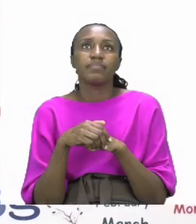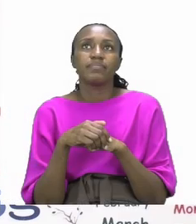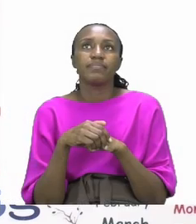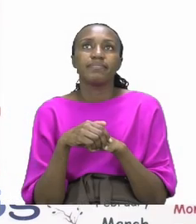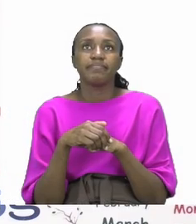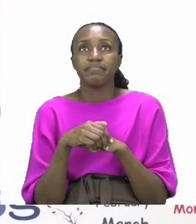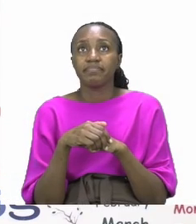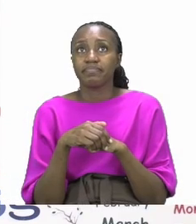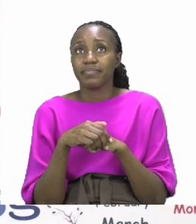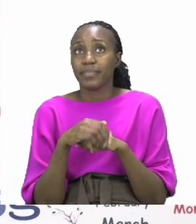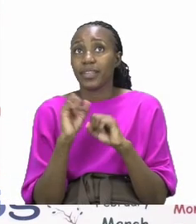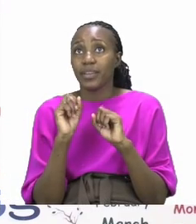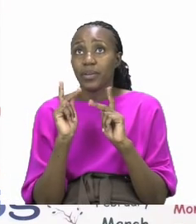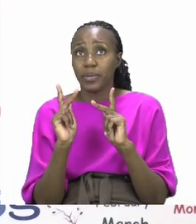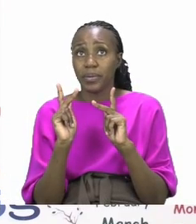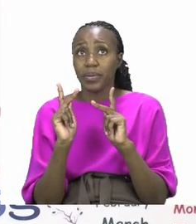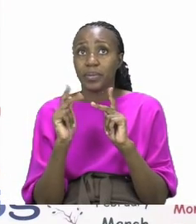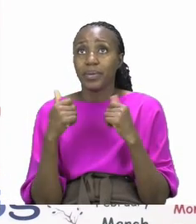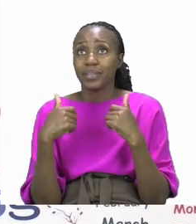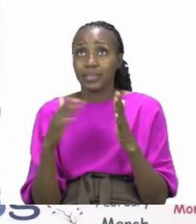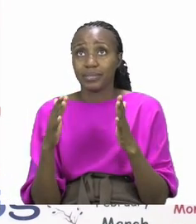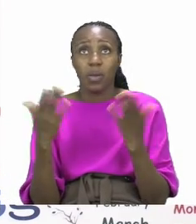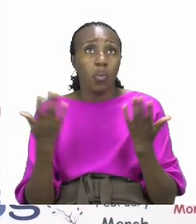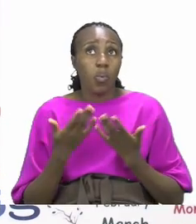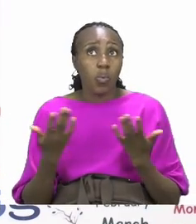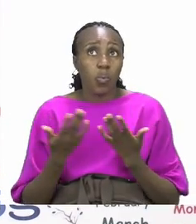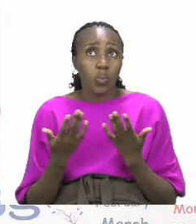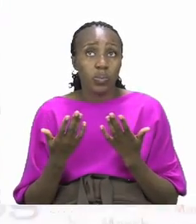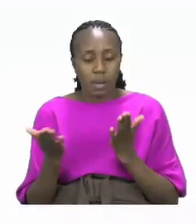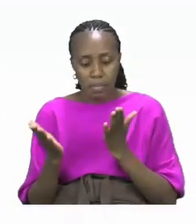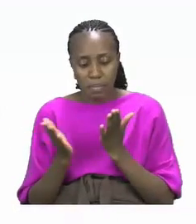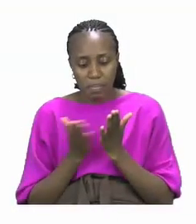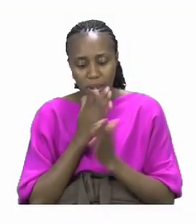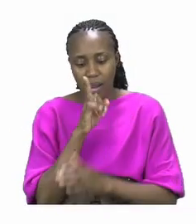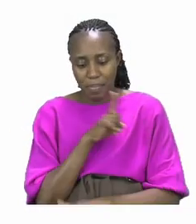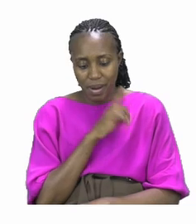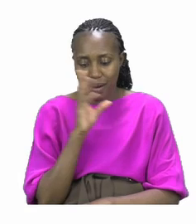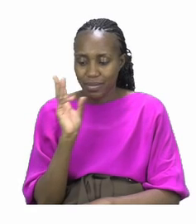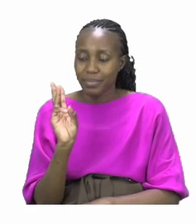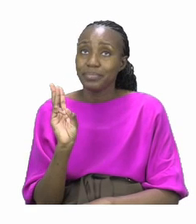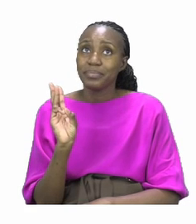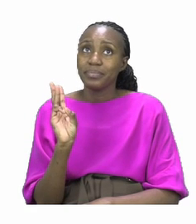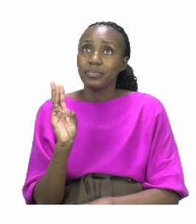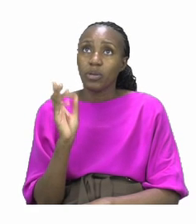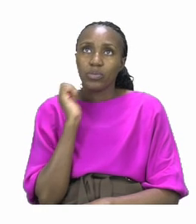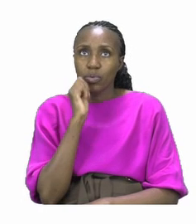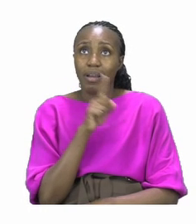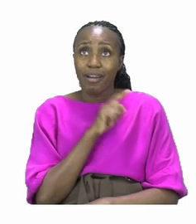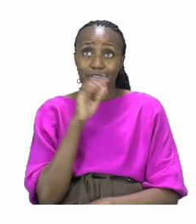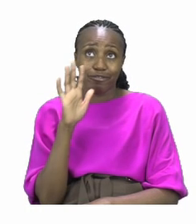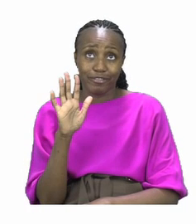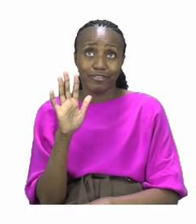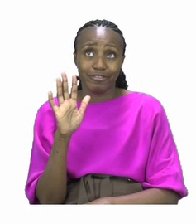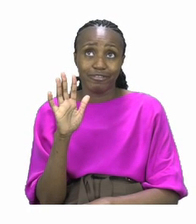Boys and girls, let's start our lesson today by going to page 15. On page 15 we are going to have so